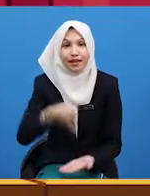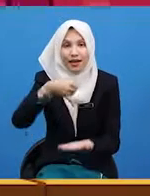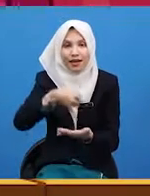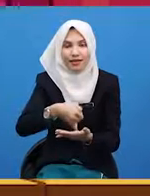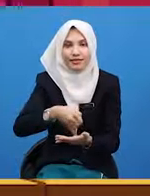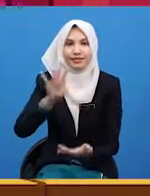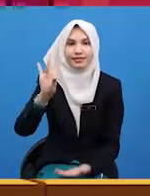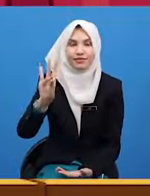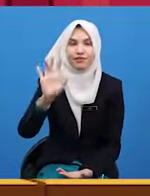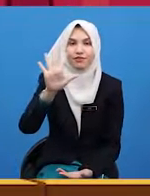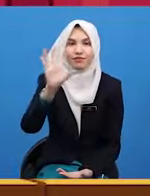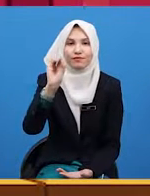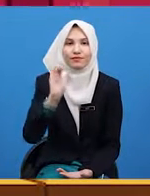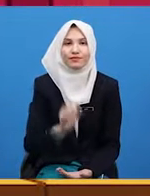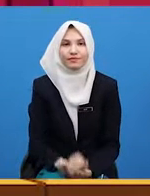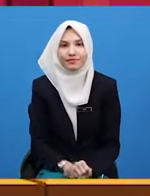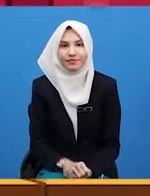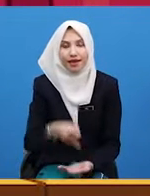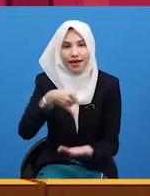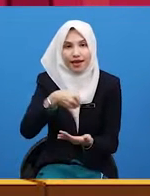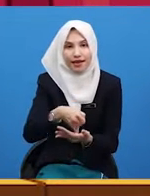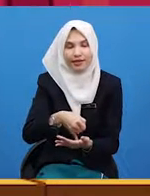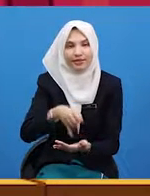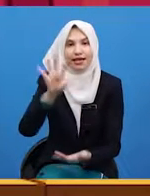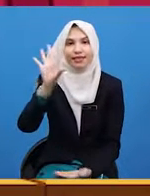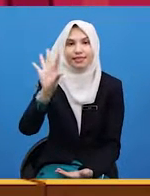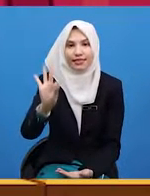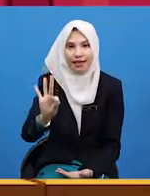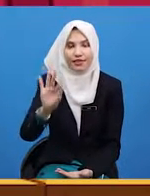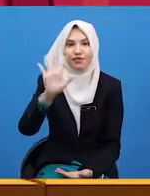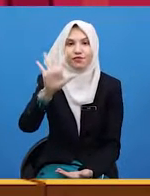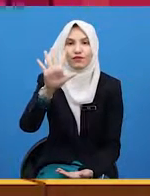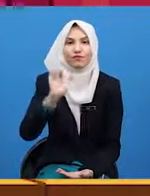-50. It's 9-55.